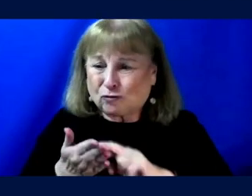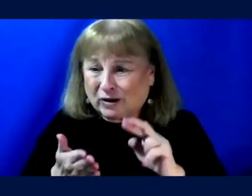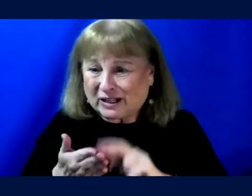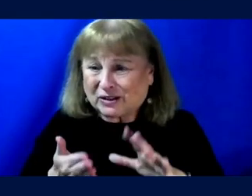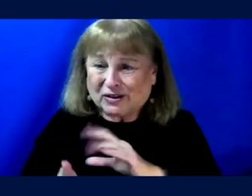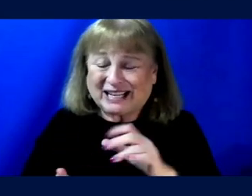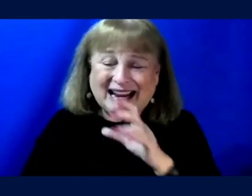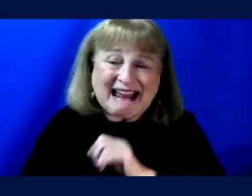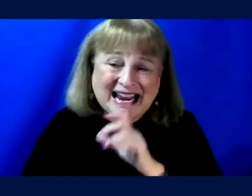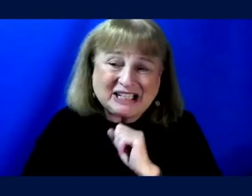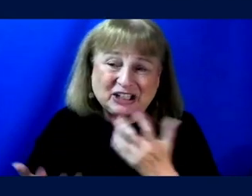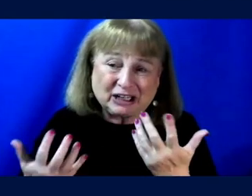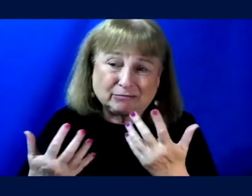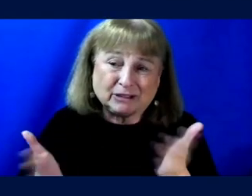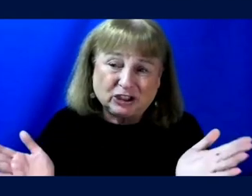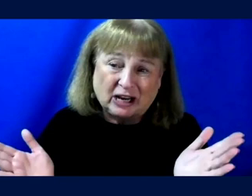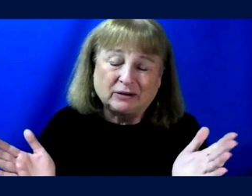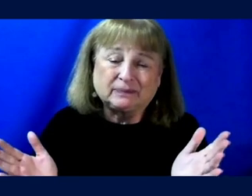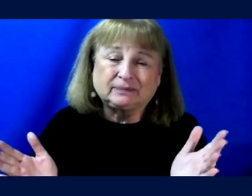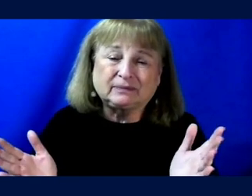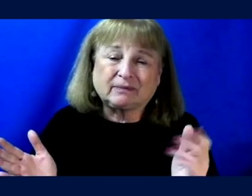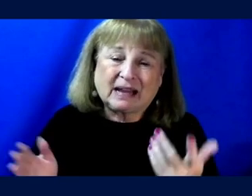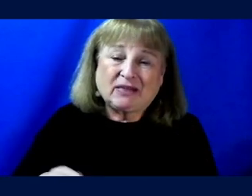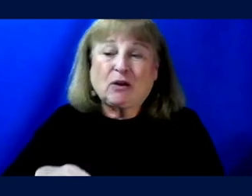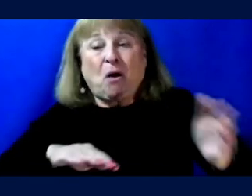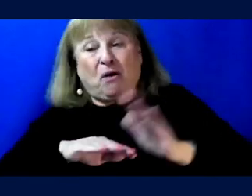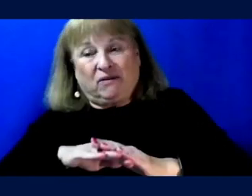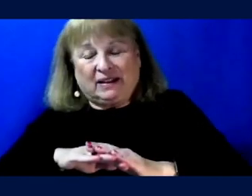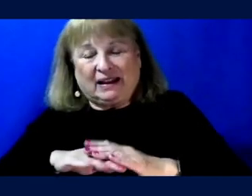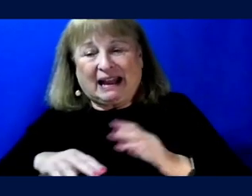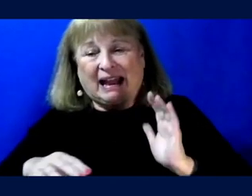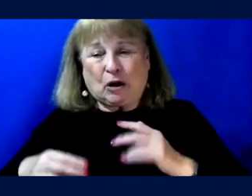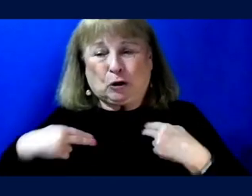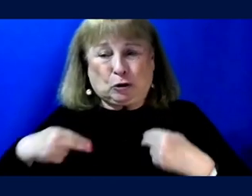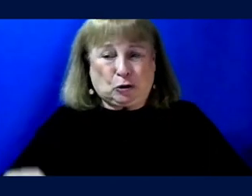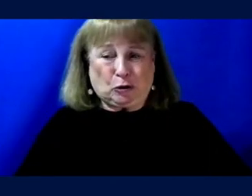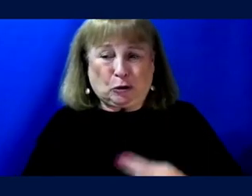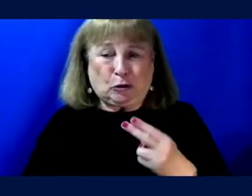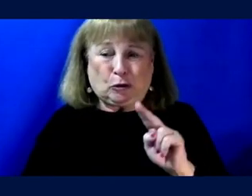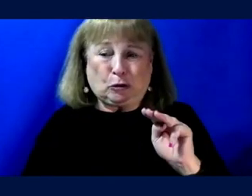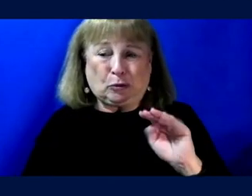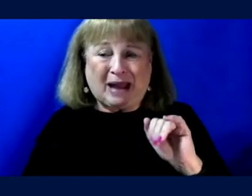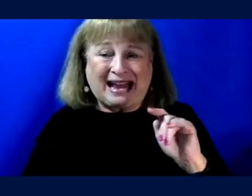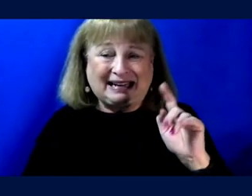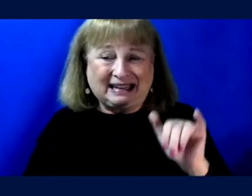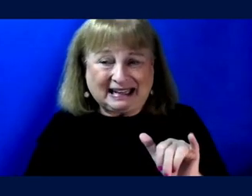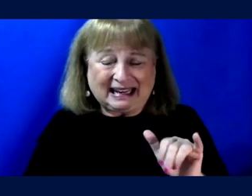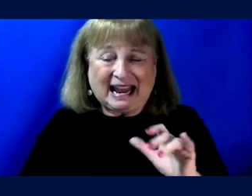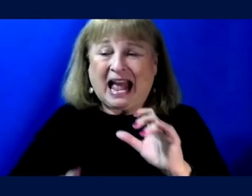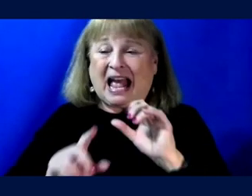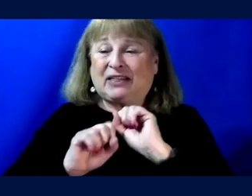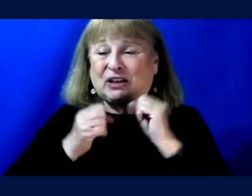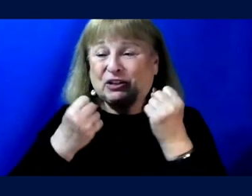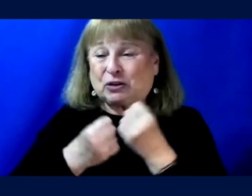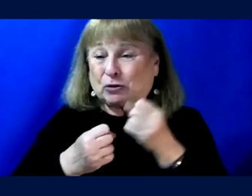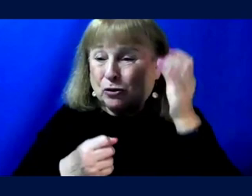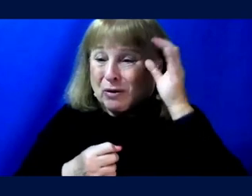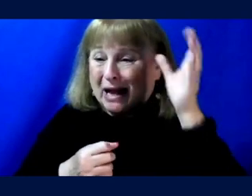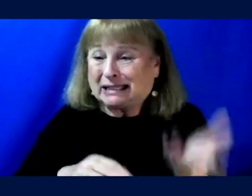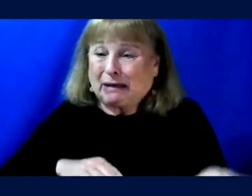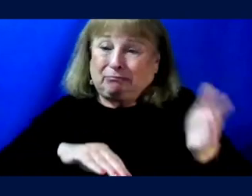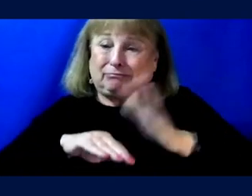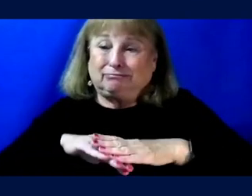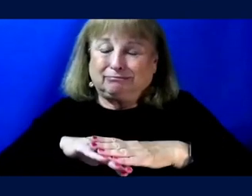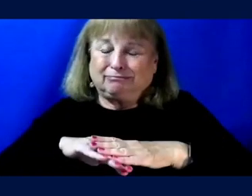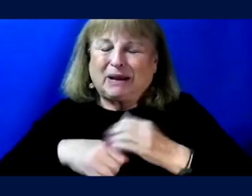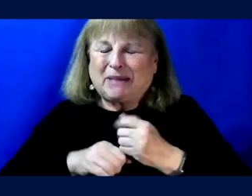in aging in general, and then overlaying that again, that humanity, that social, that social concept on top of it, and making sure, um,